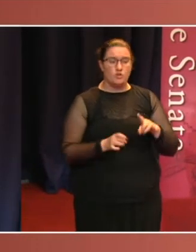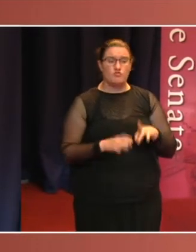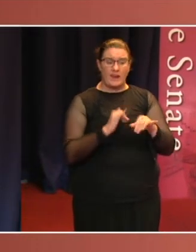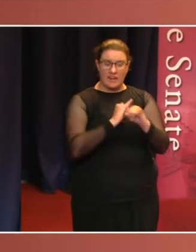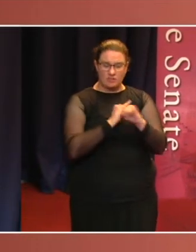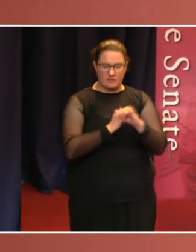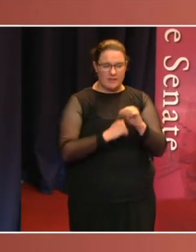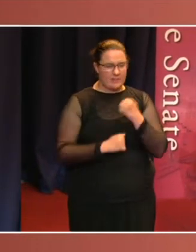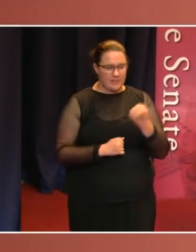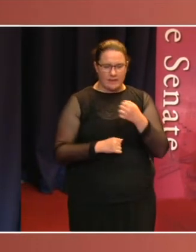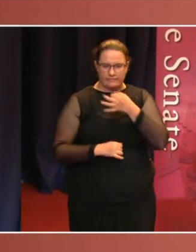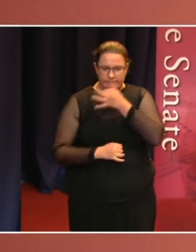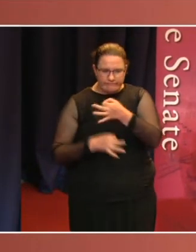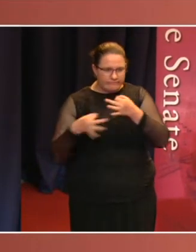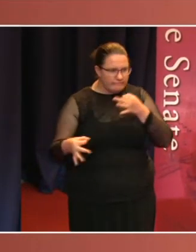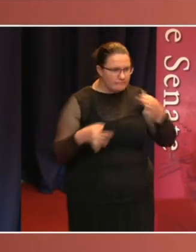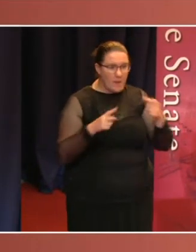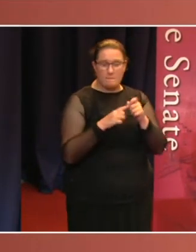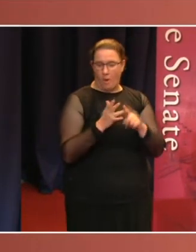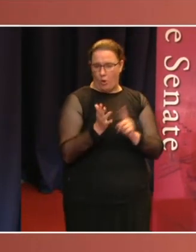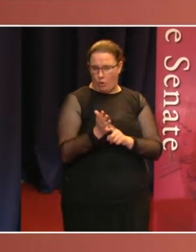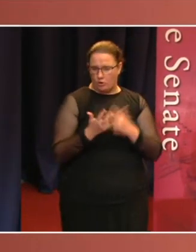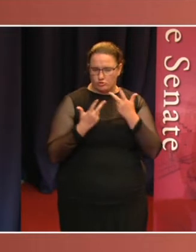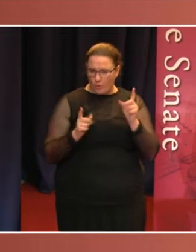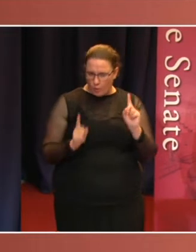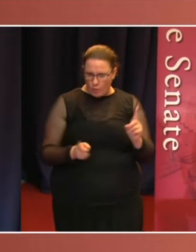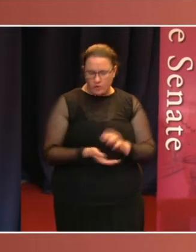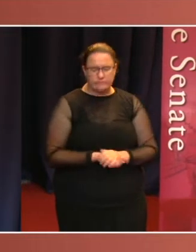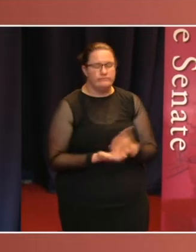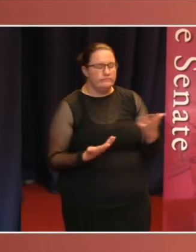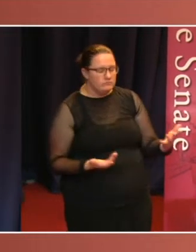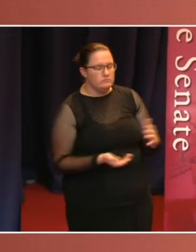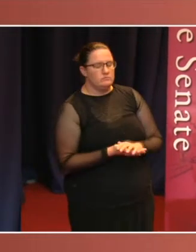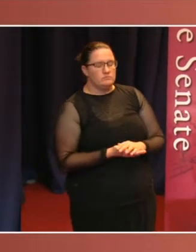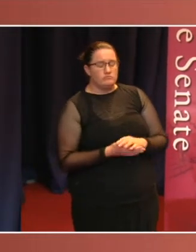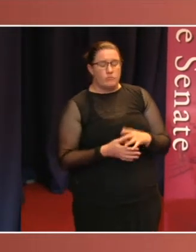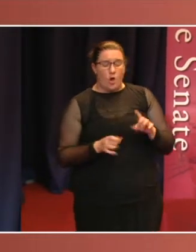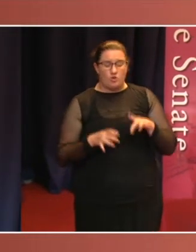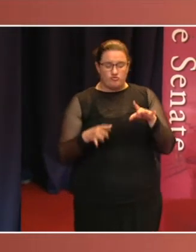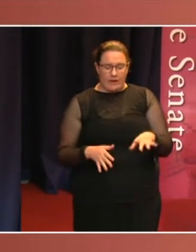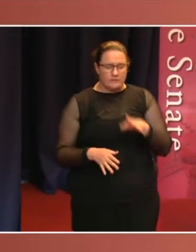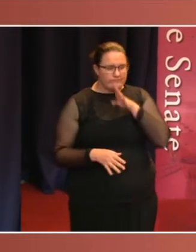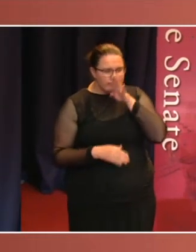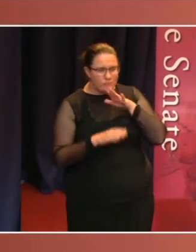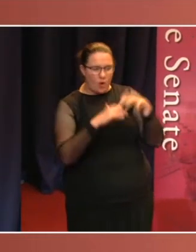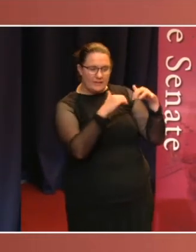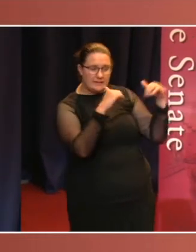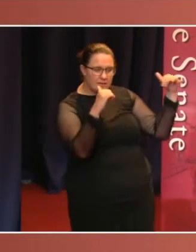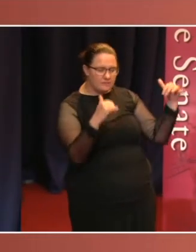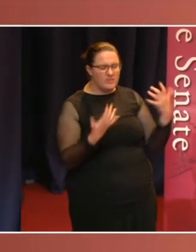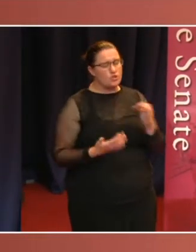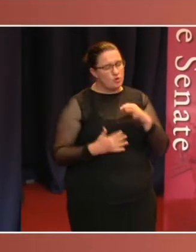finding Australians have a limited understanding of the Senate may not surprise, but it should make us concerned.